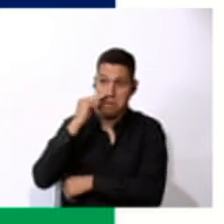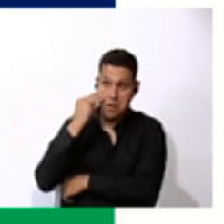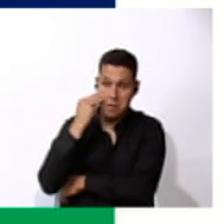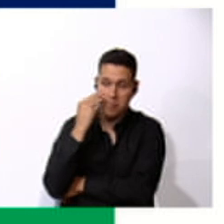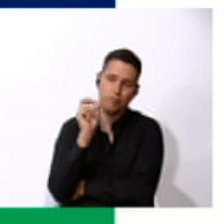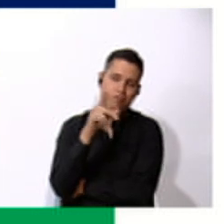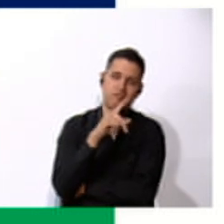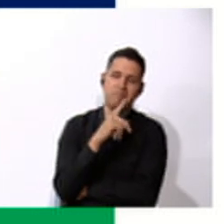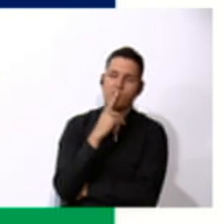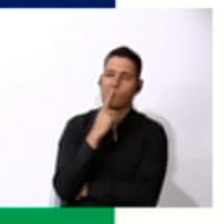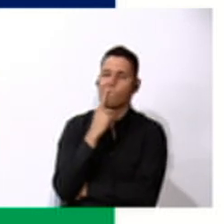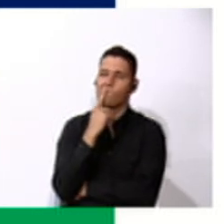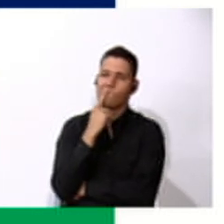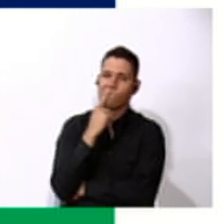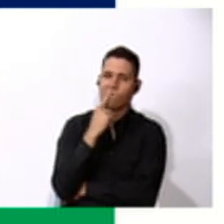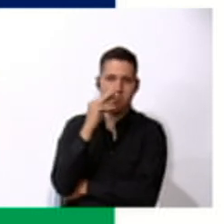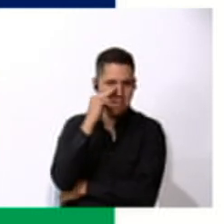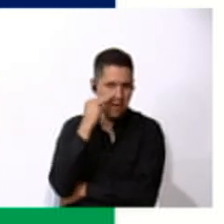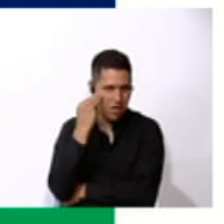let's see purple.